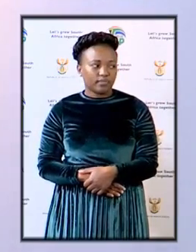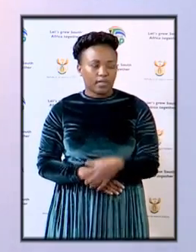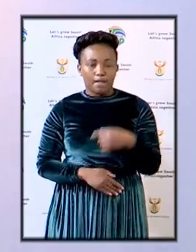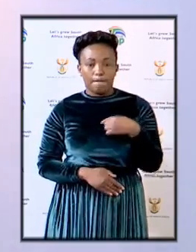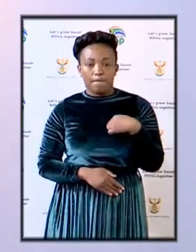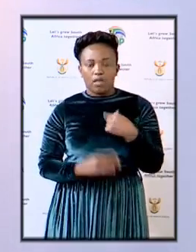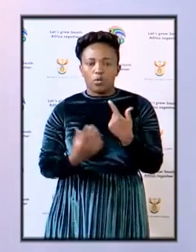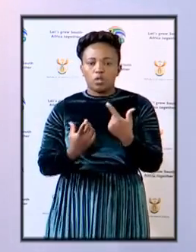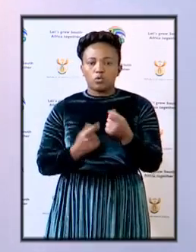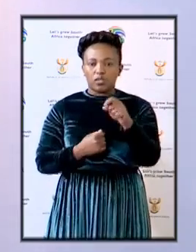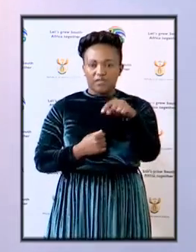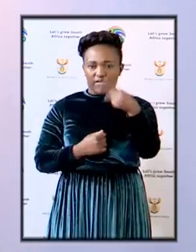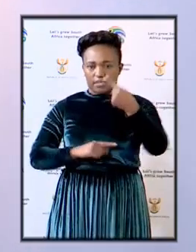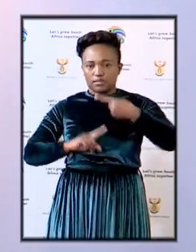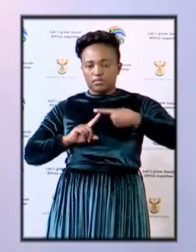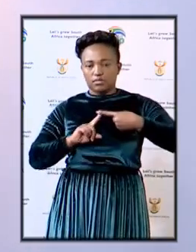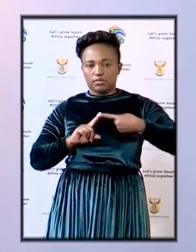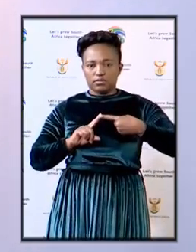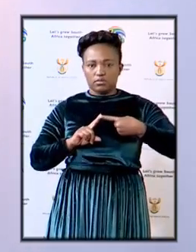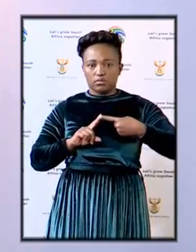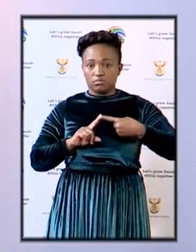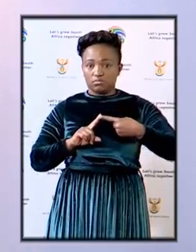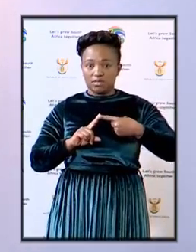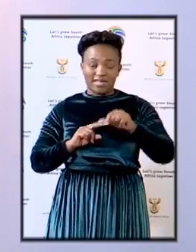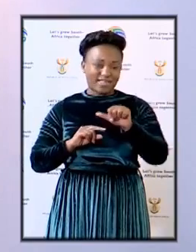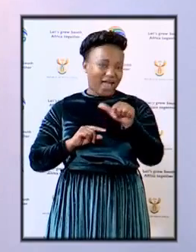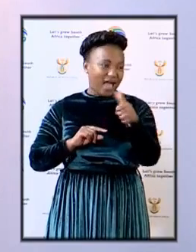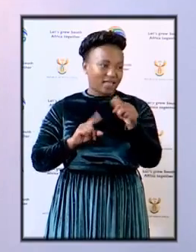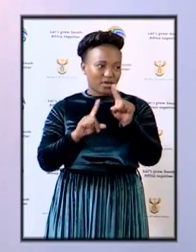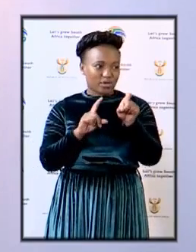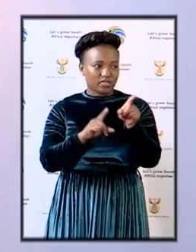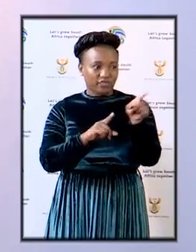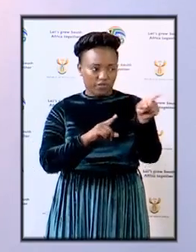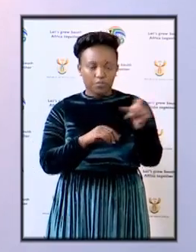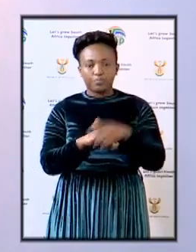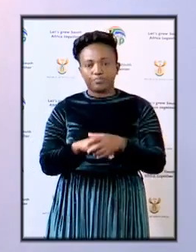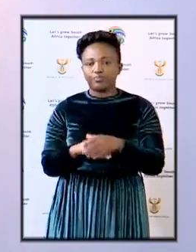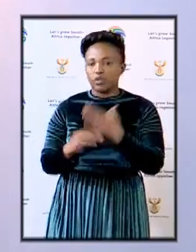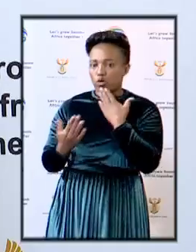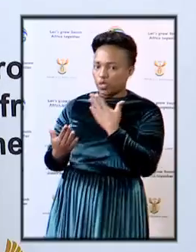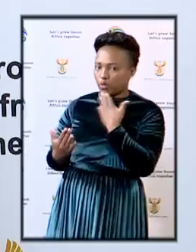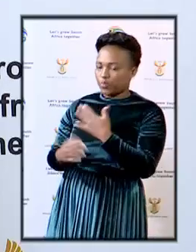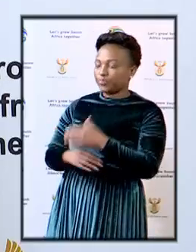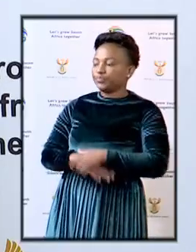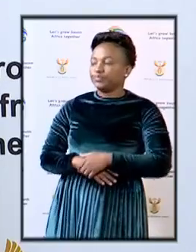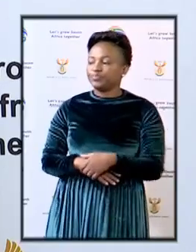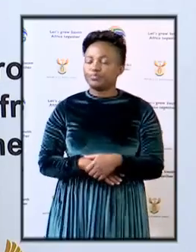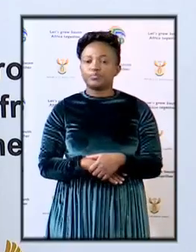I'll take the first one perhaps I think the rest are all for you general thank you